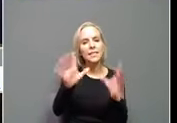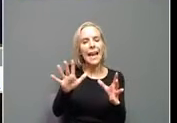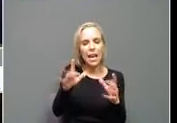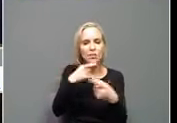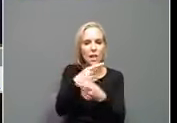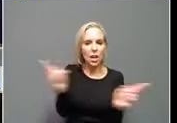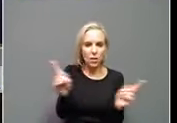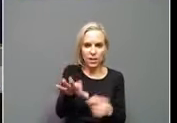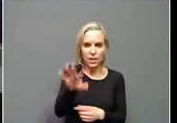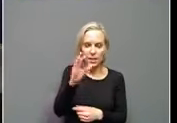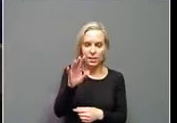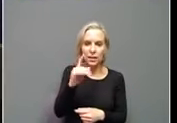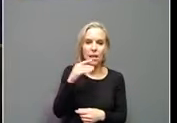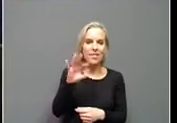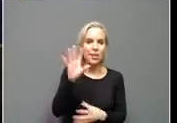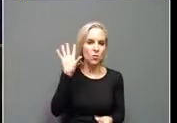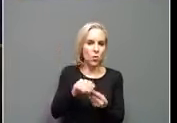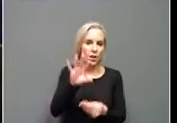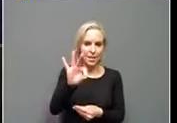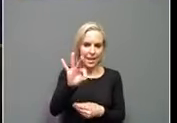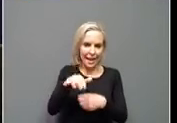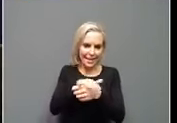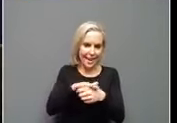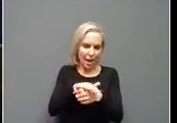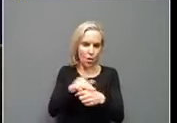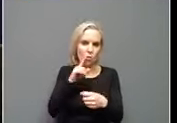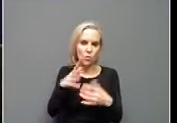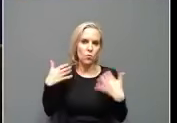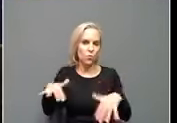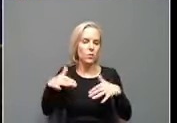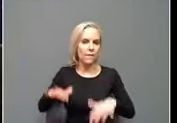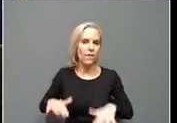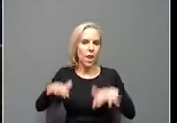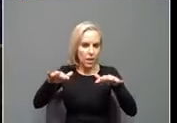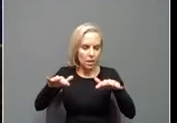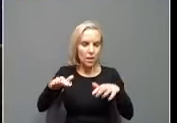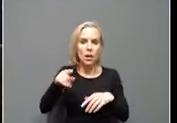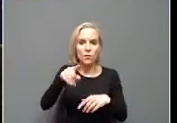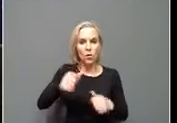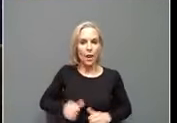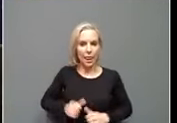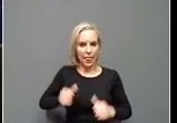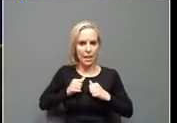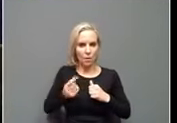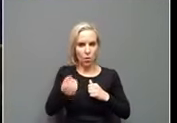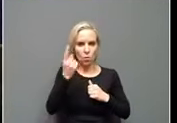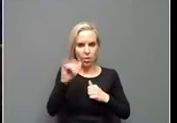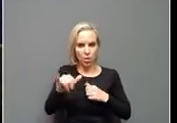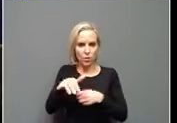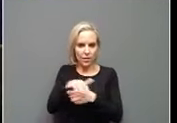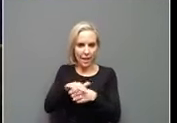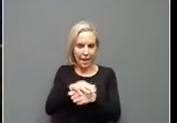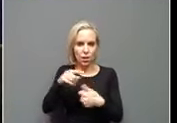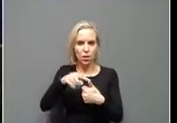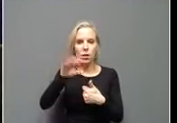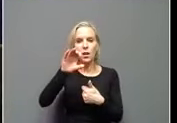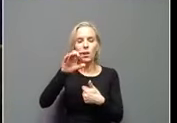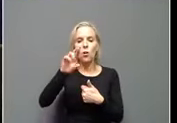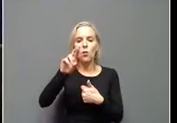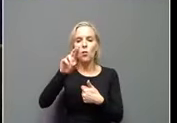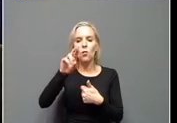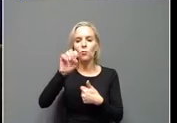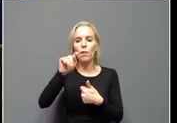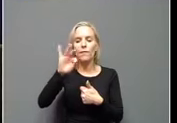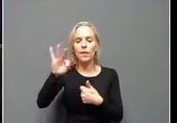where there was severe flooding. If you are an individual in one of the counties, Rethick, Clay, Estill,